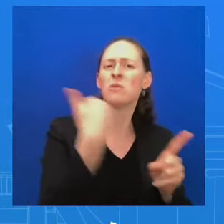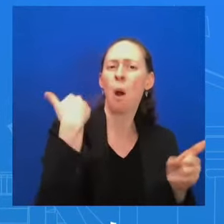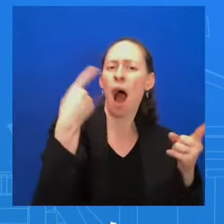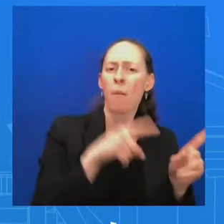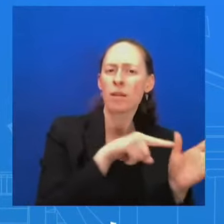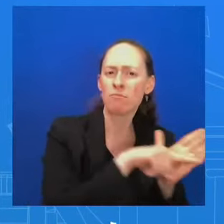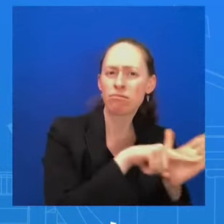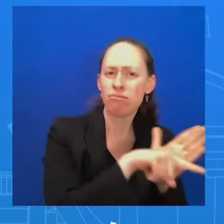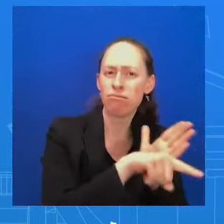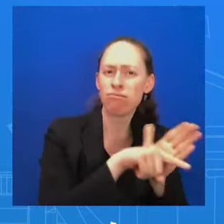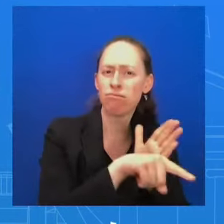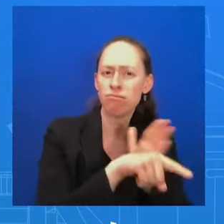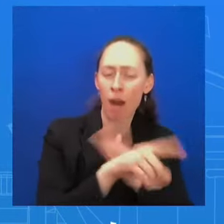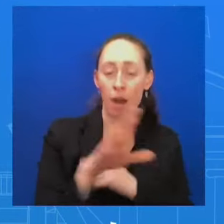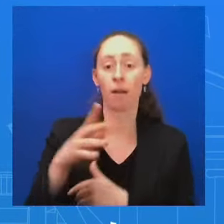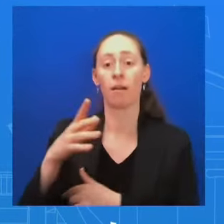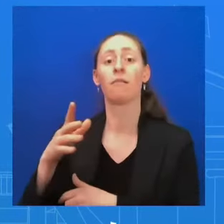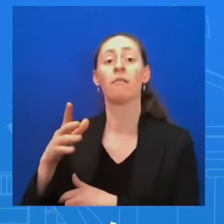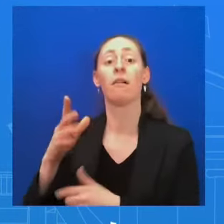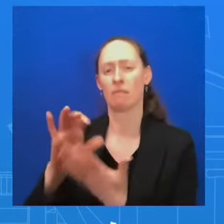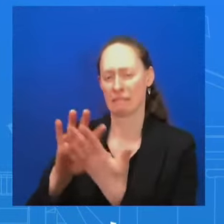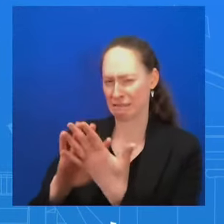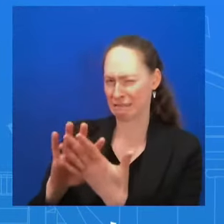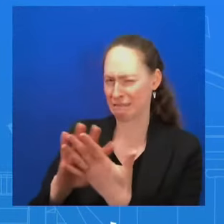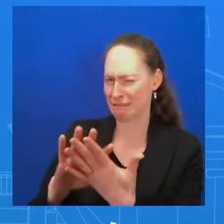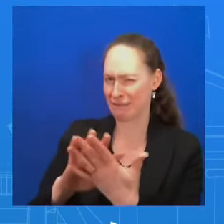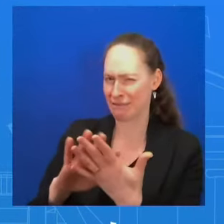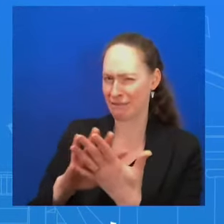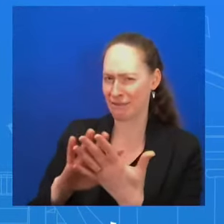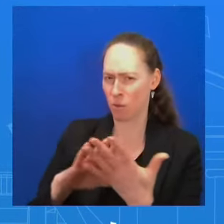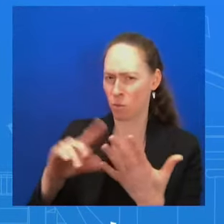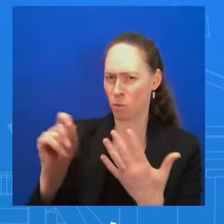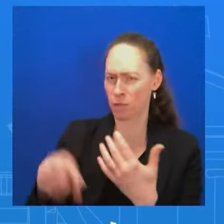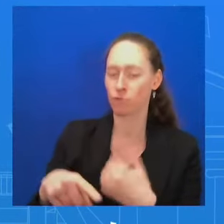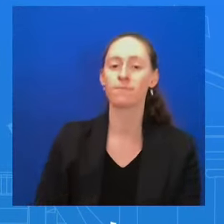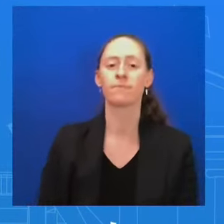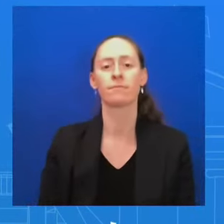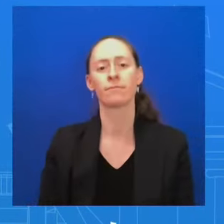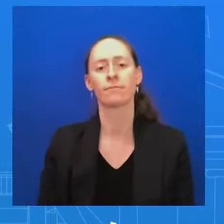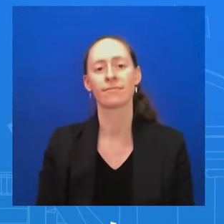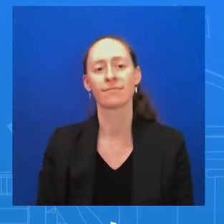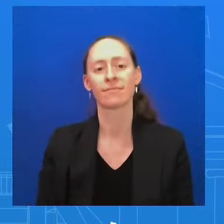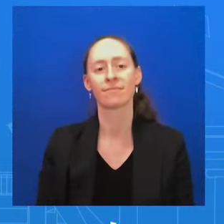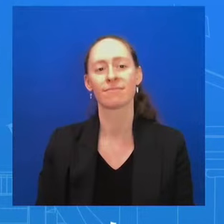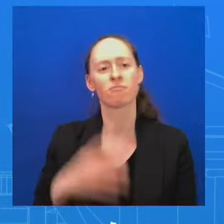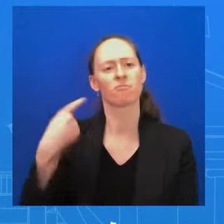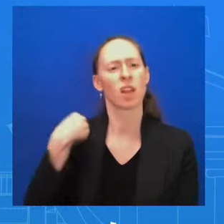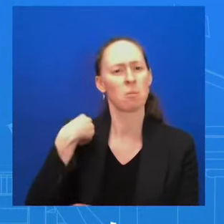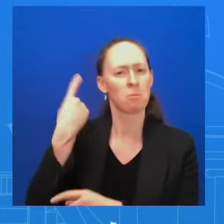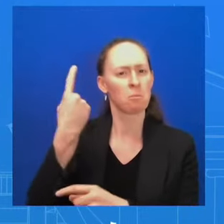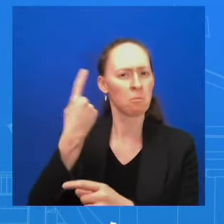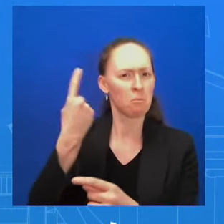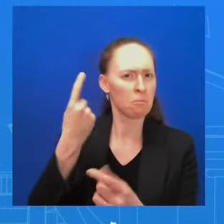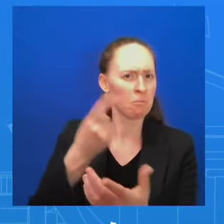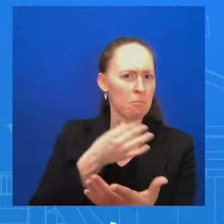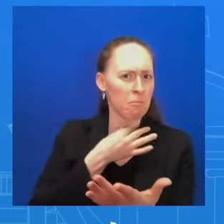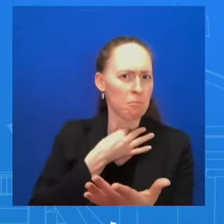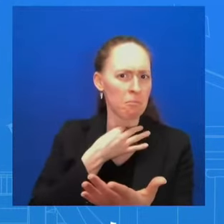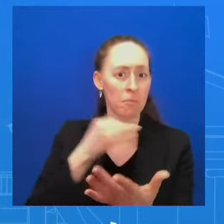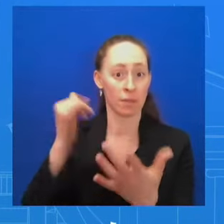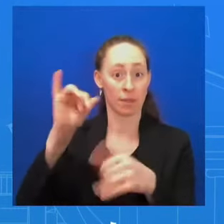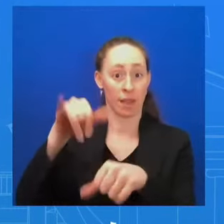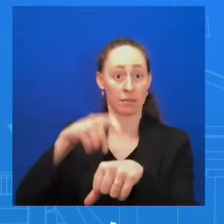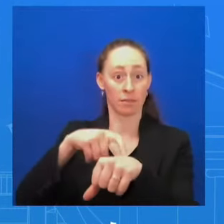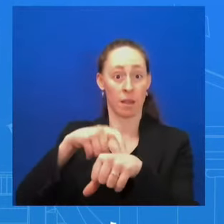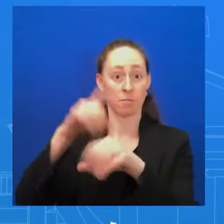when the genocide was happening? Secondly, what message is President Clinton taking to President Kagame, who's been in power since 1994